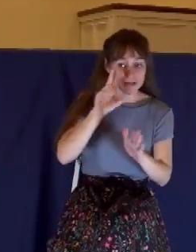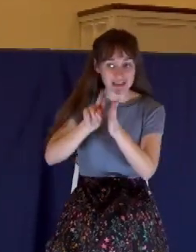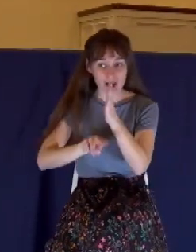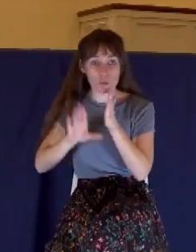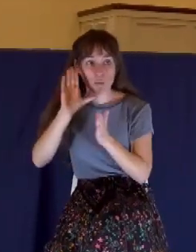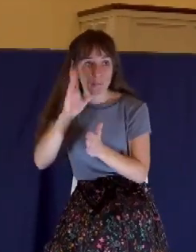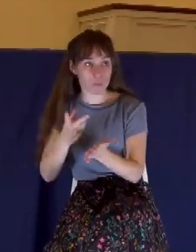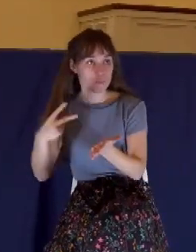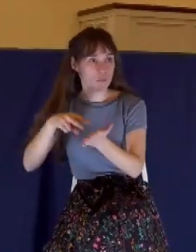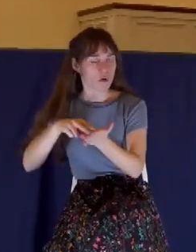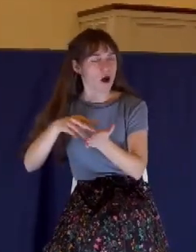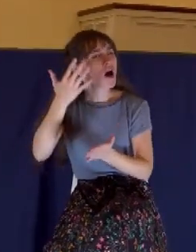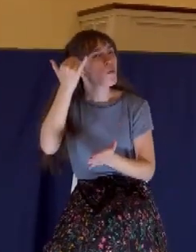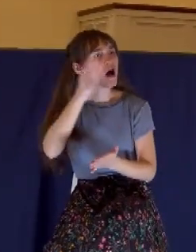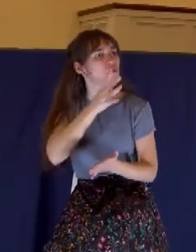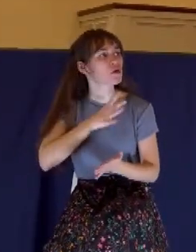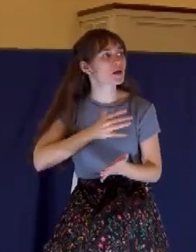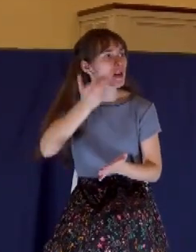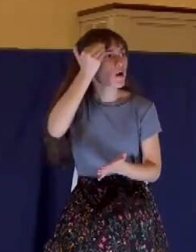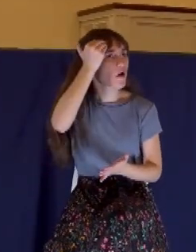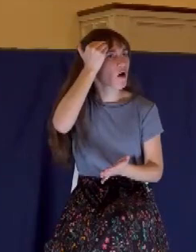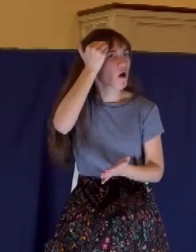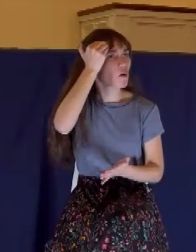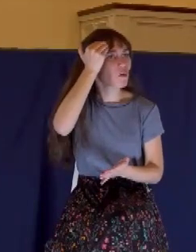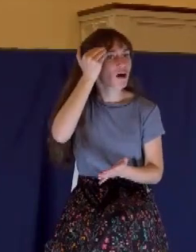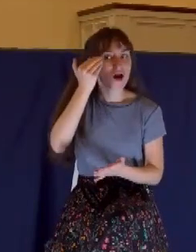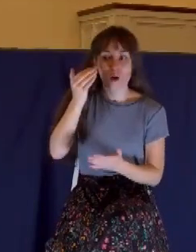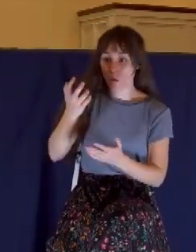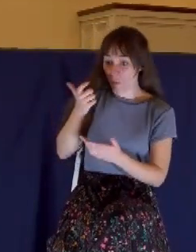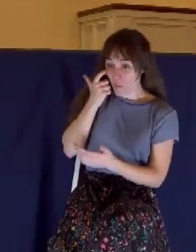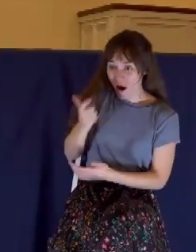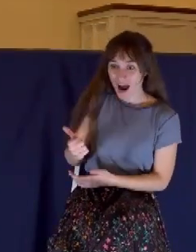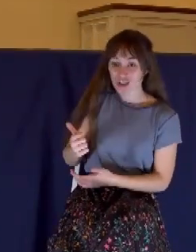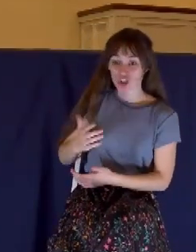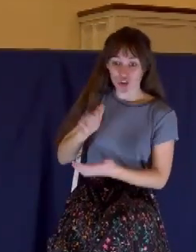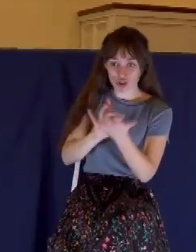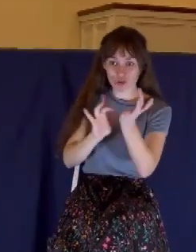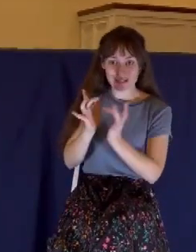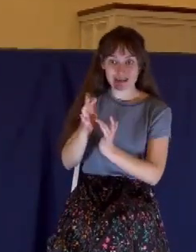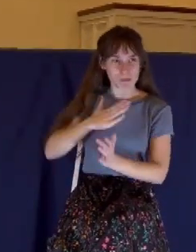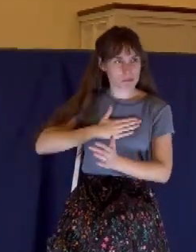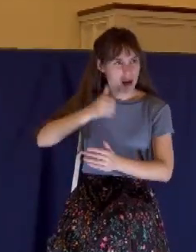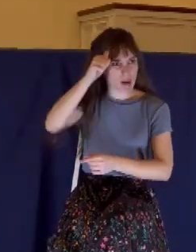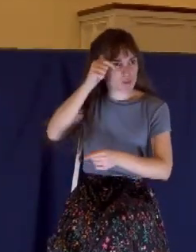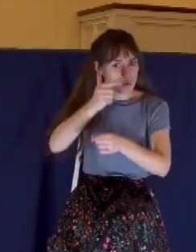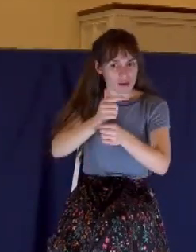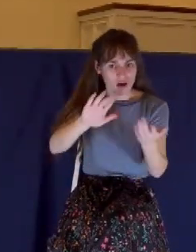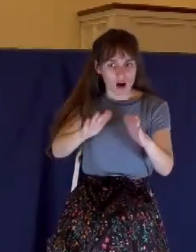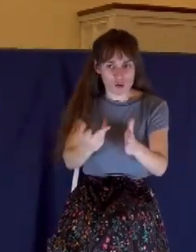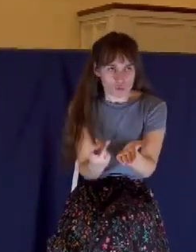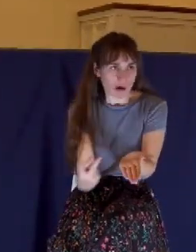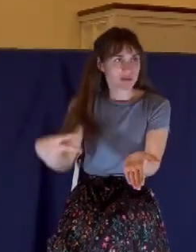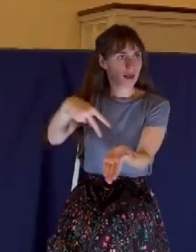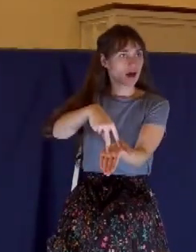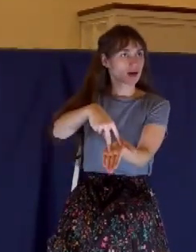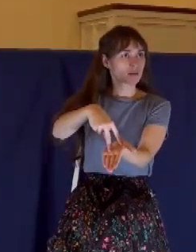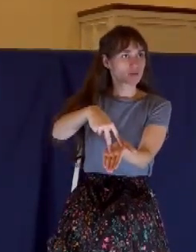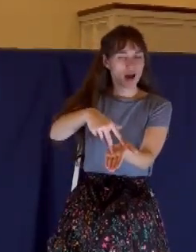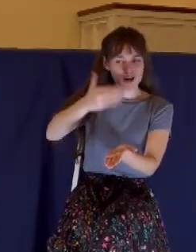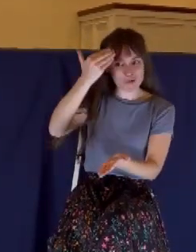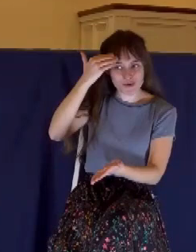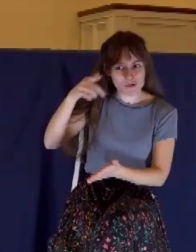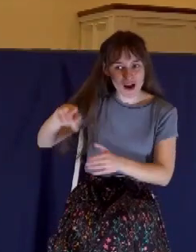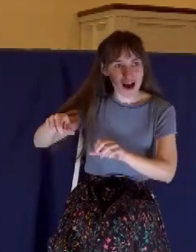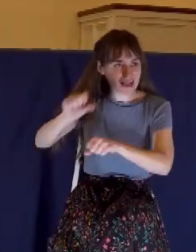way, she knew that because she watched Jesus resurrect her own brother, Lazarus. She knew He had power over death.